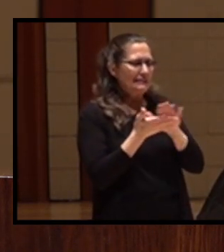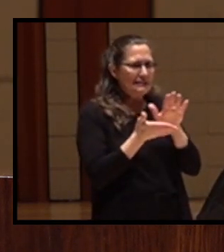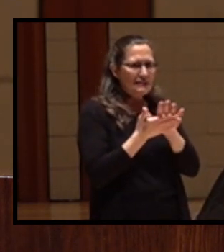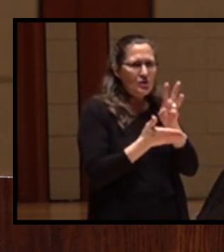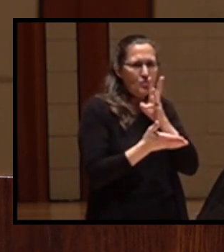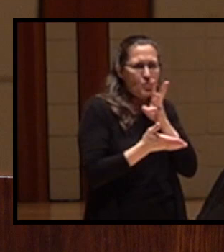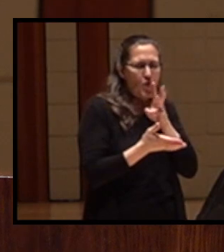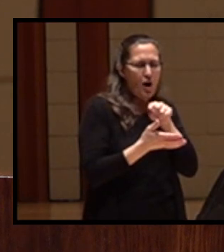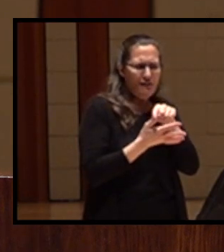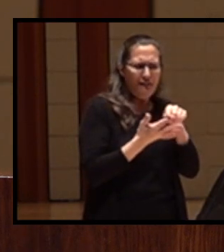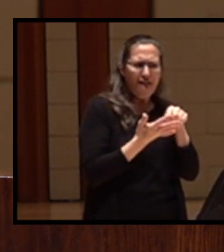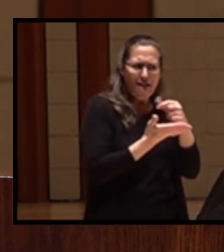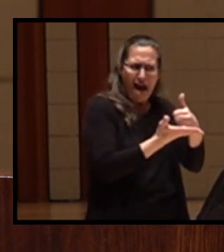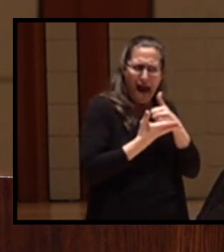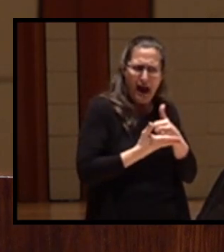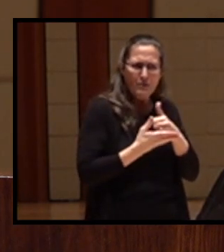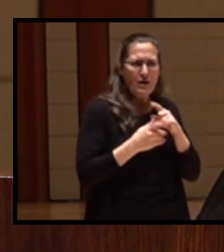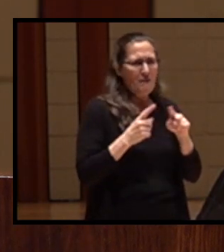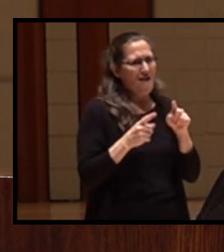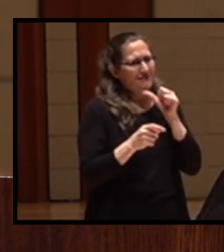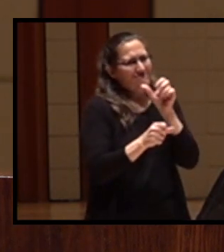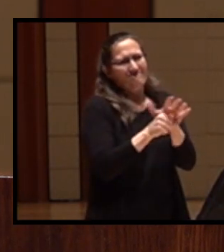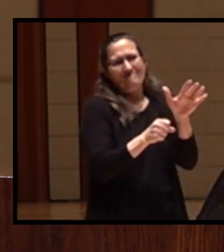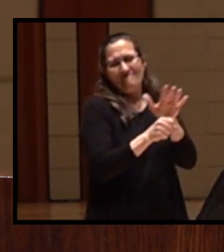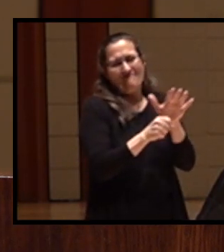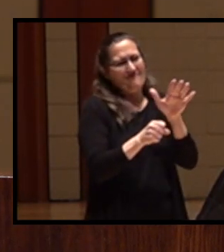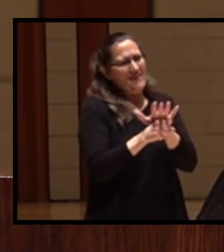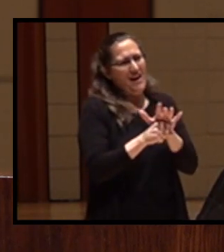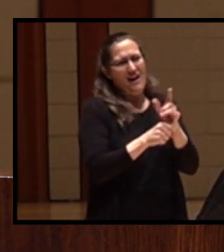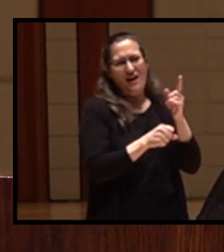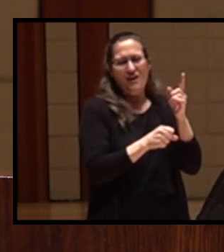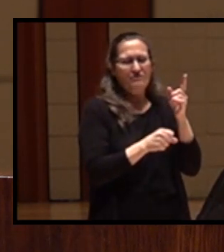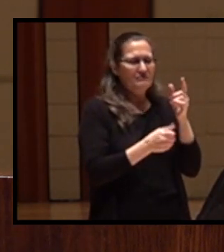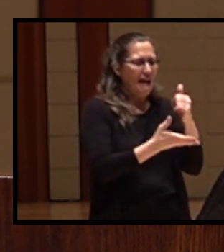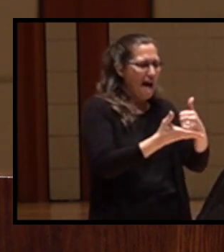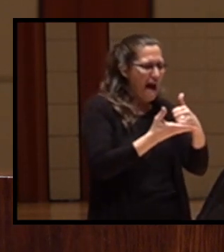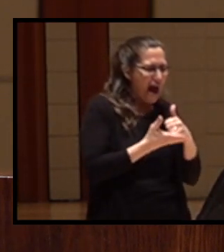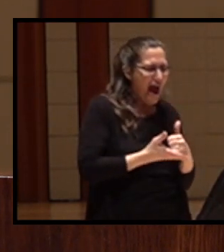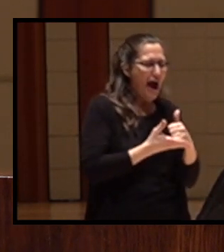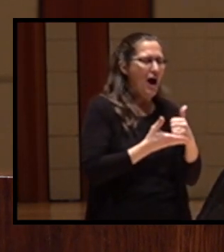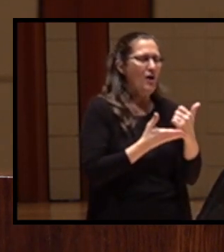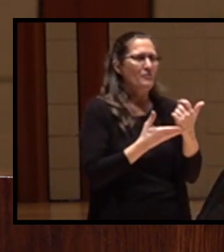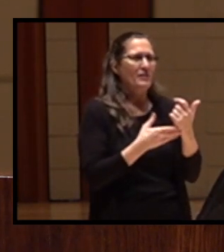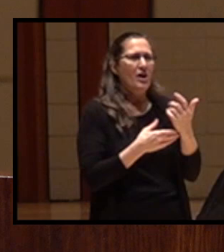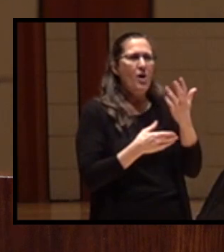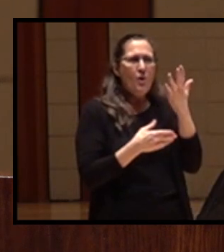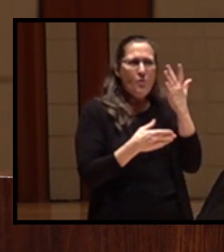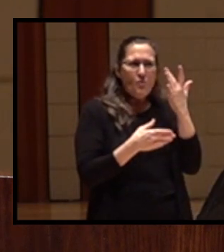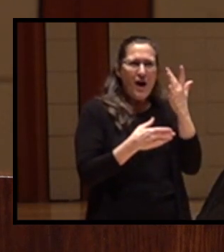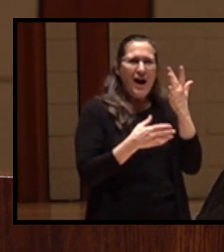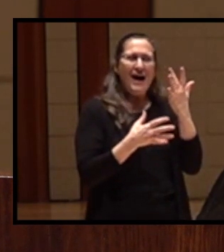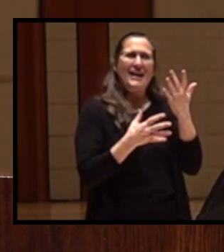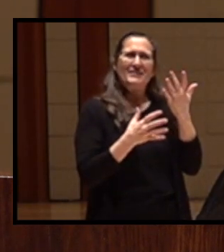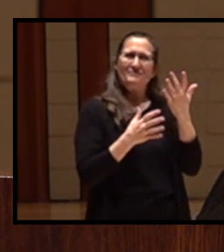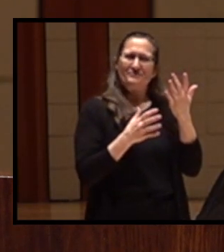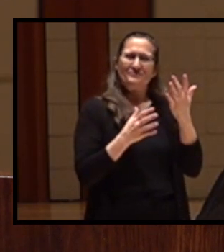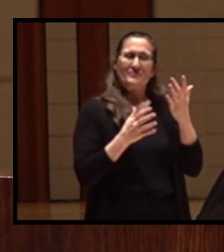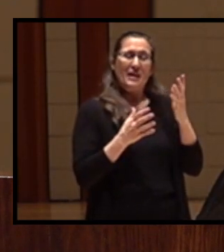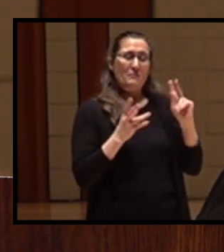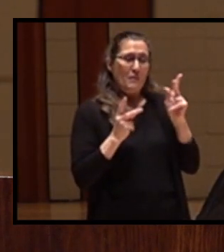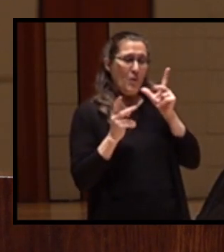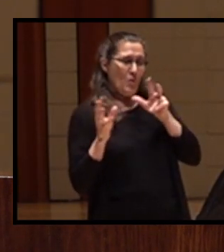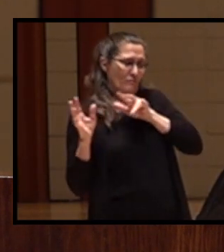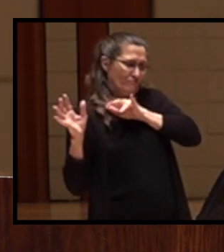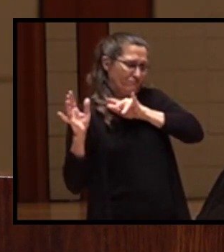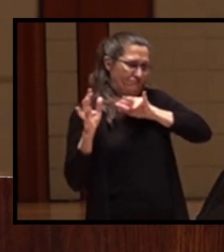they aren't enough to accomplish the goal of sustainable resource management when they are up against the values that settle the West.